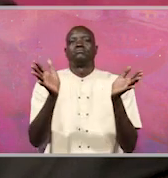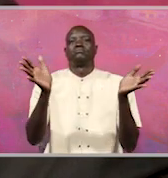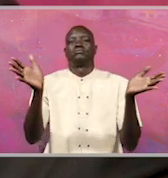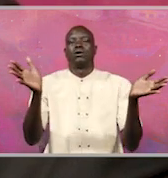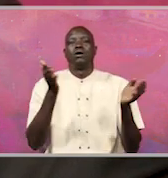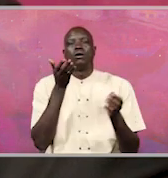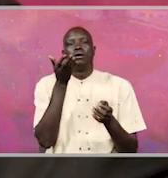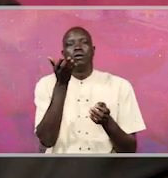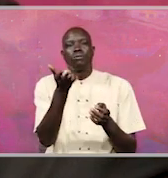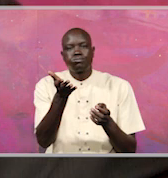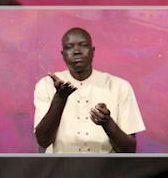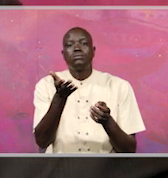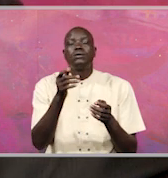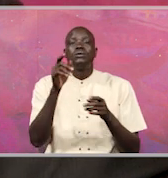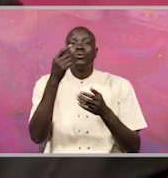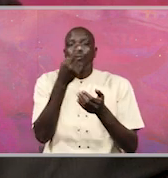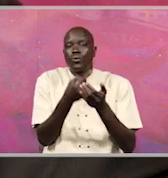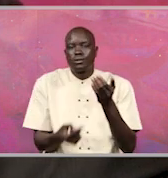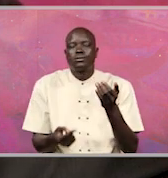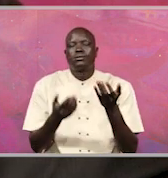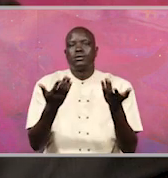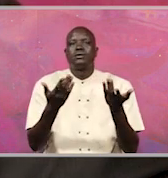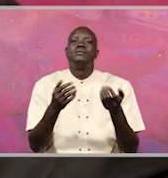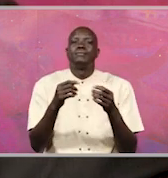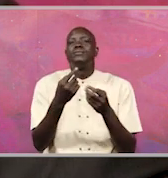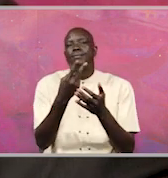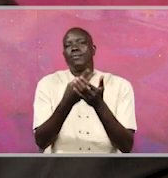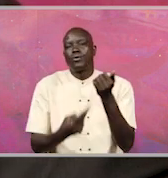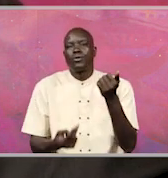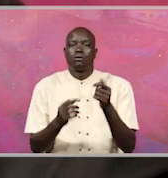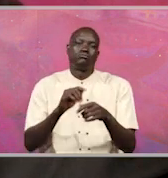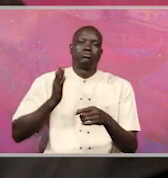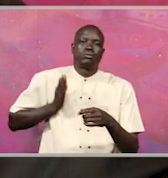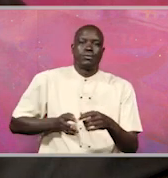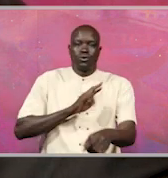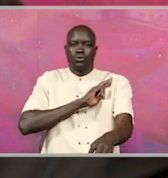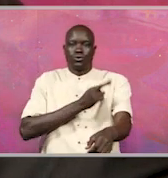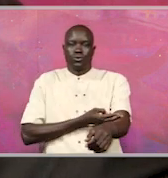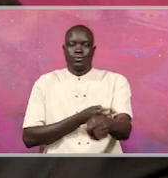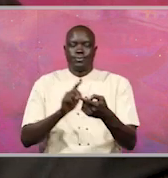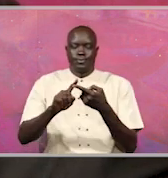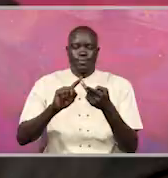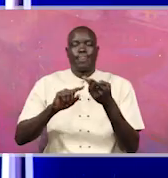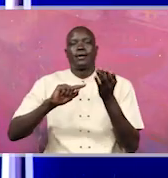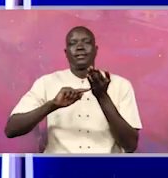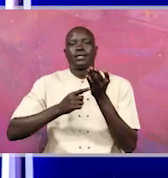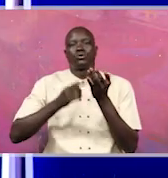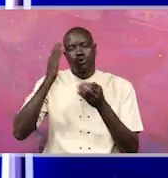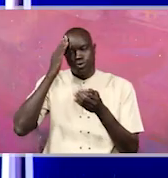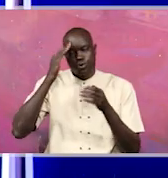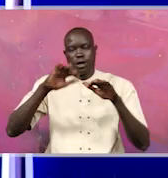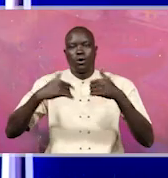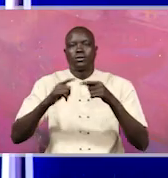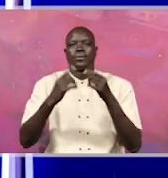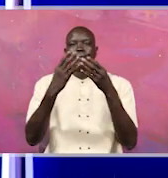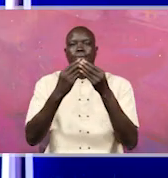of the presence of both human resources as well as the technical know-how in the